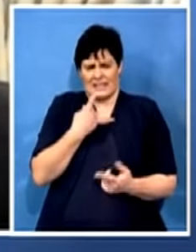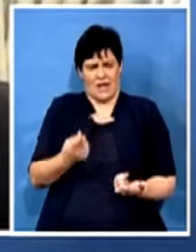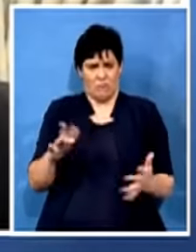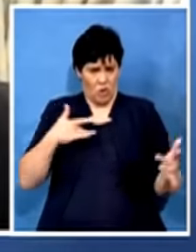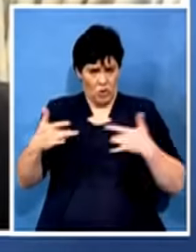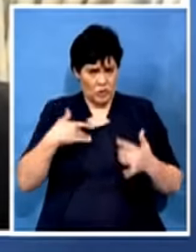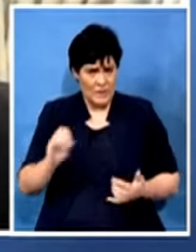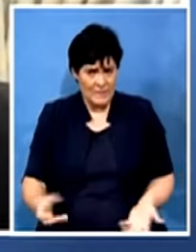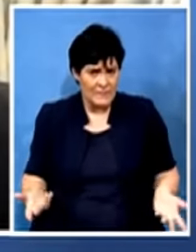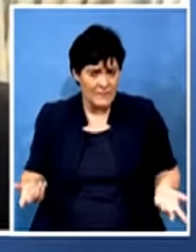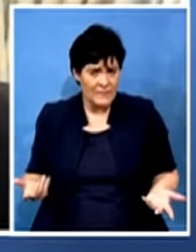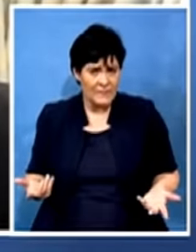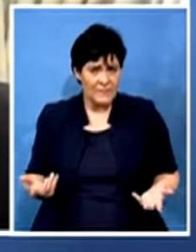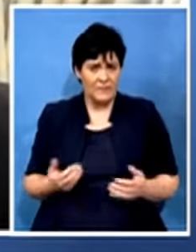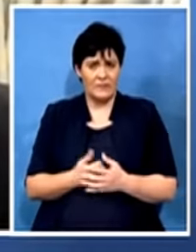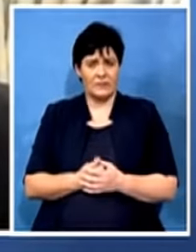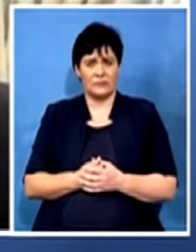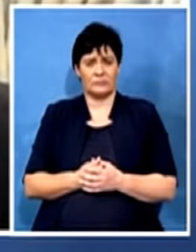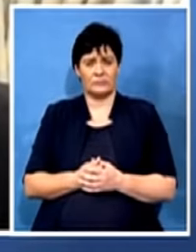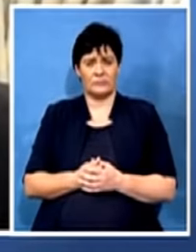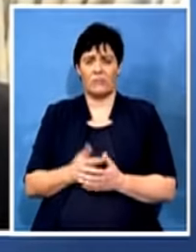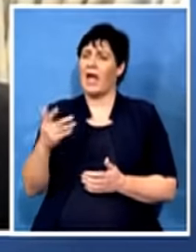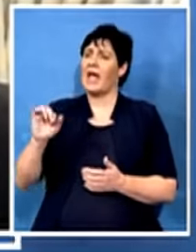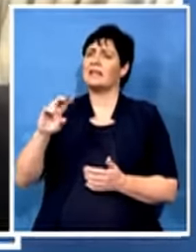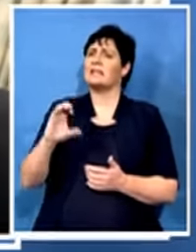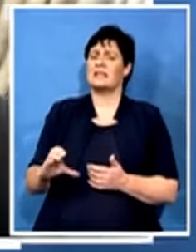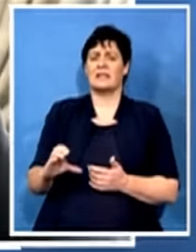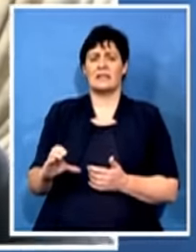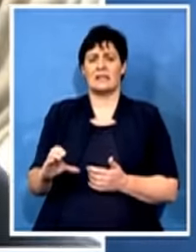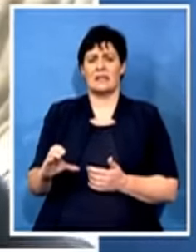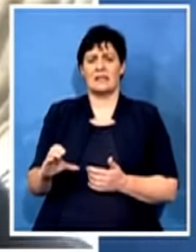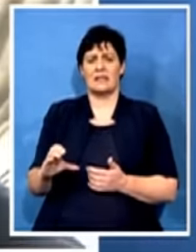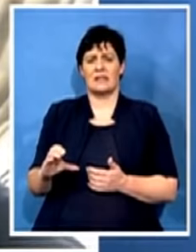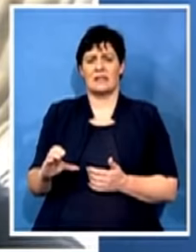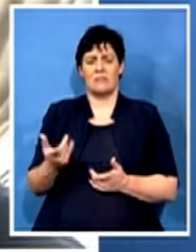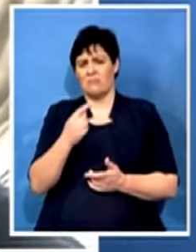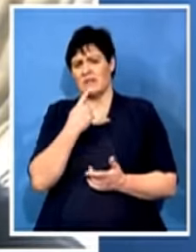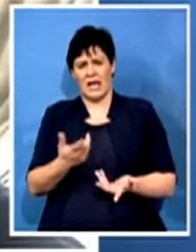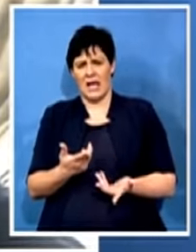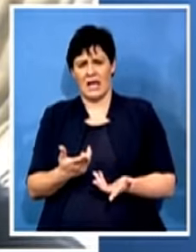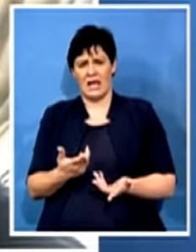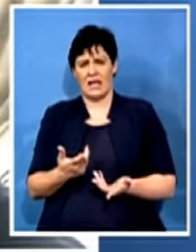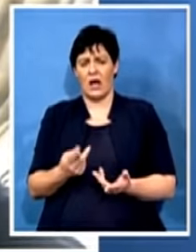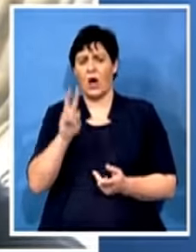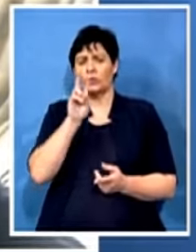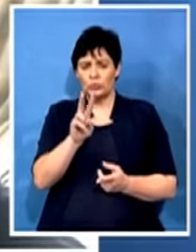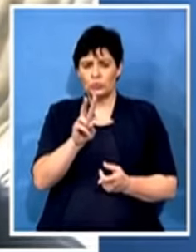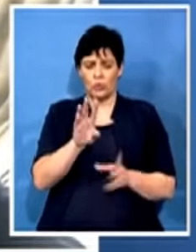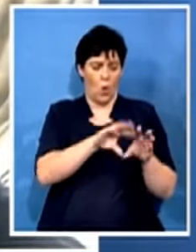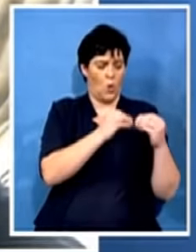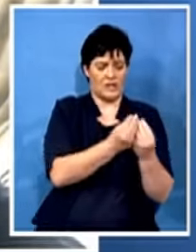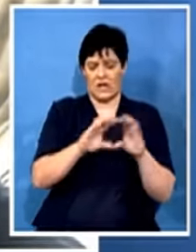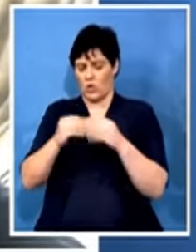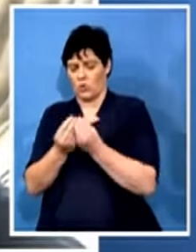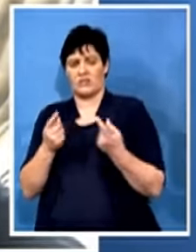The ANC is essentially, as I said, it's two organizations in one. You've got one particular faction within the ANC, which is